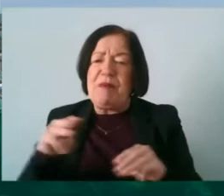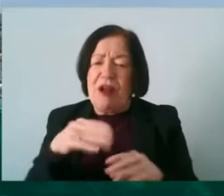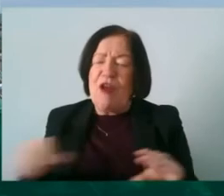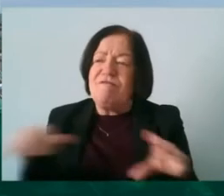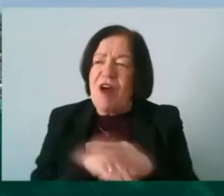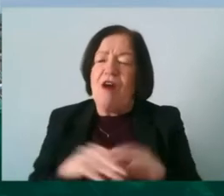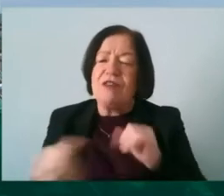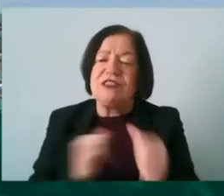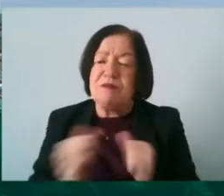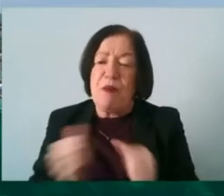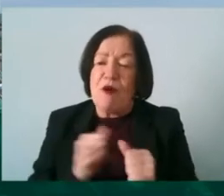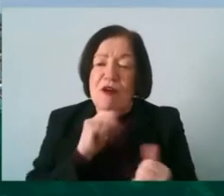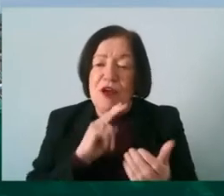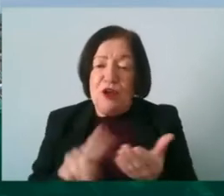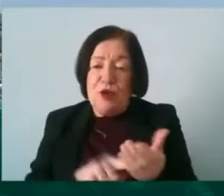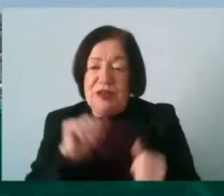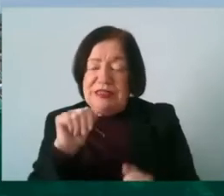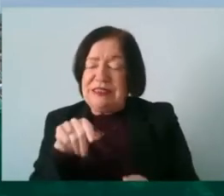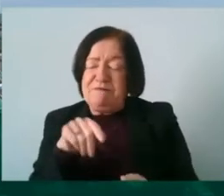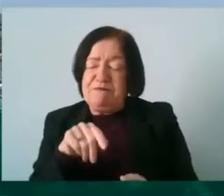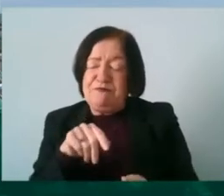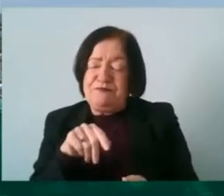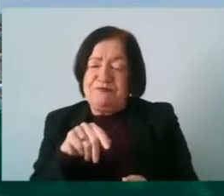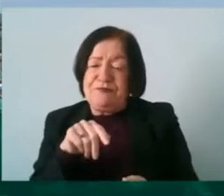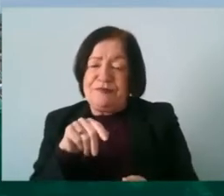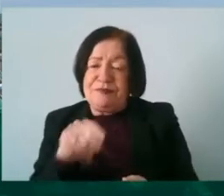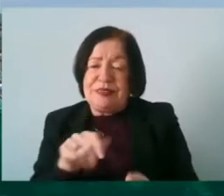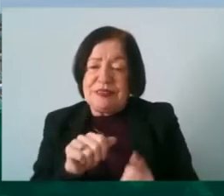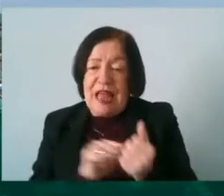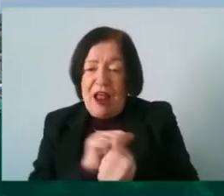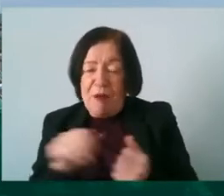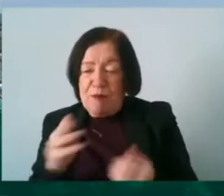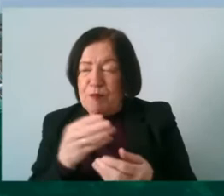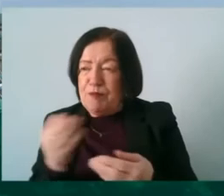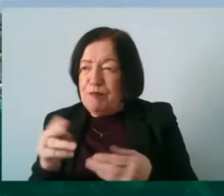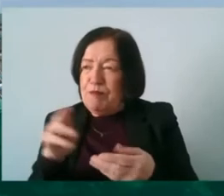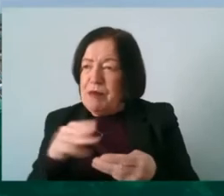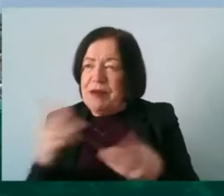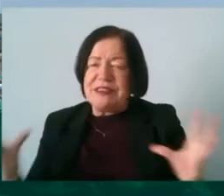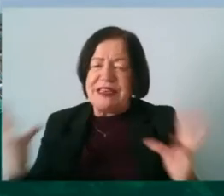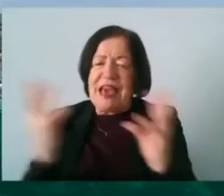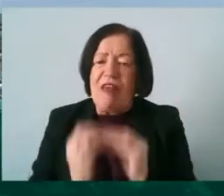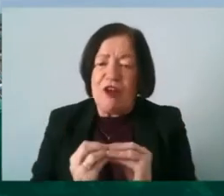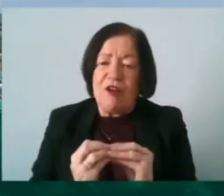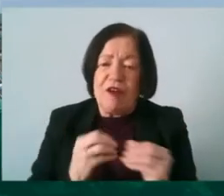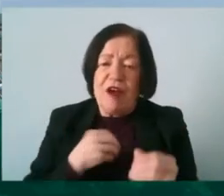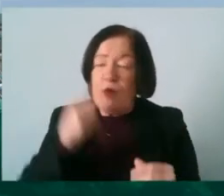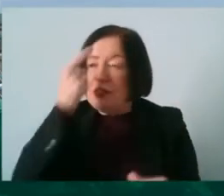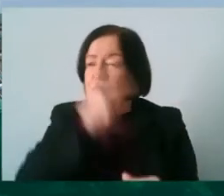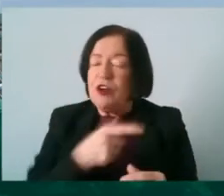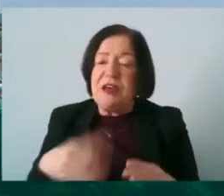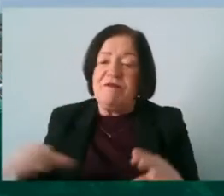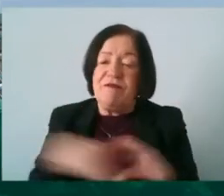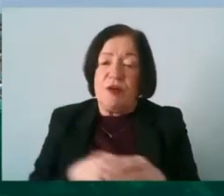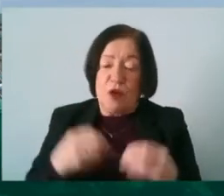sport but using that using that as the actual basis for bringing people together i i was lucky enough to be involved with my own club